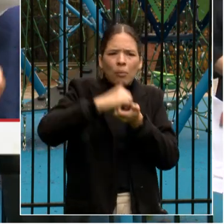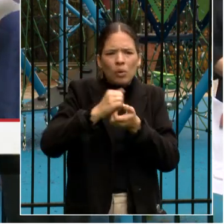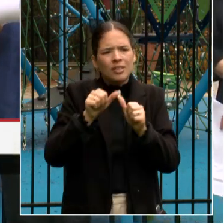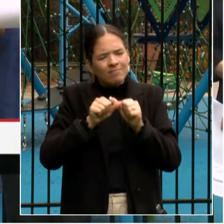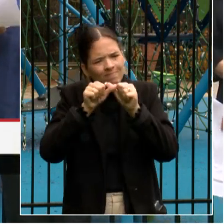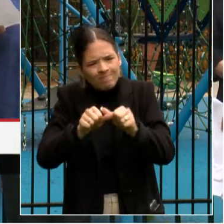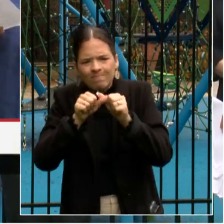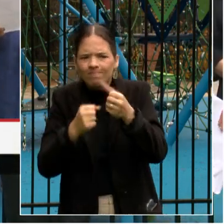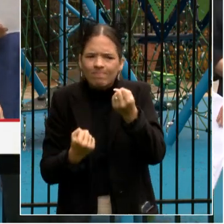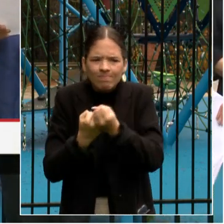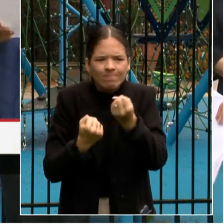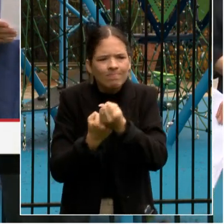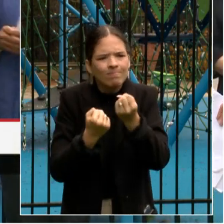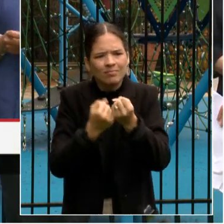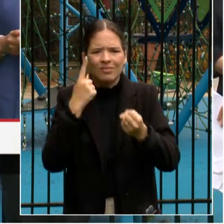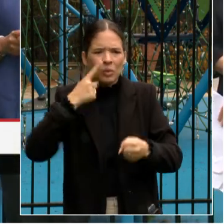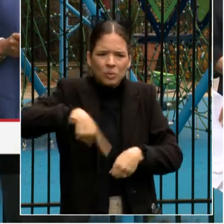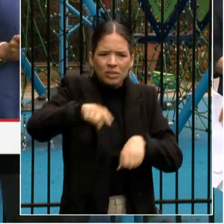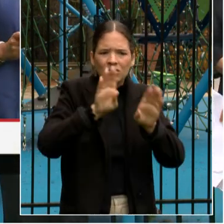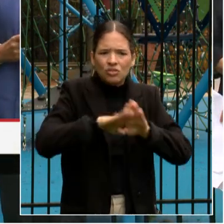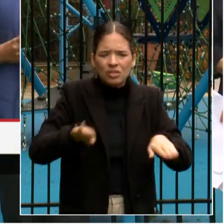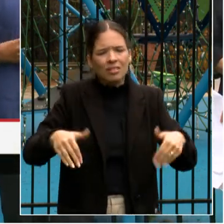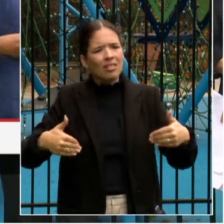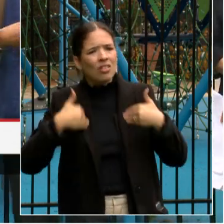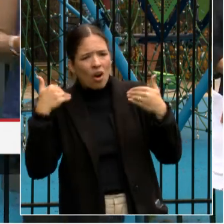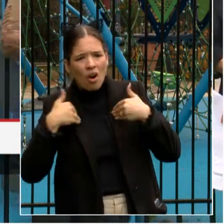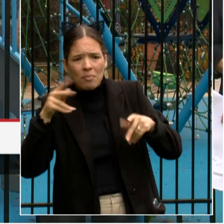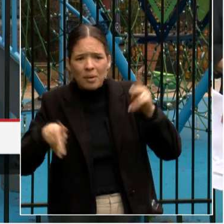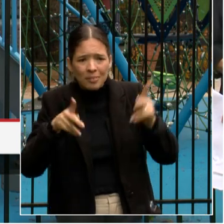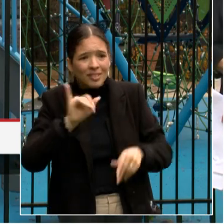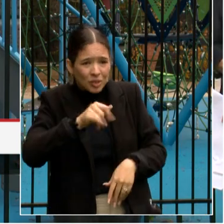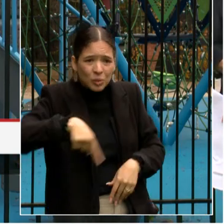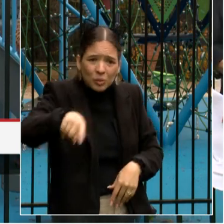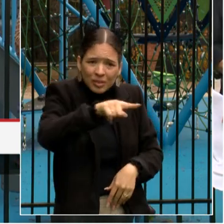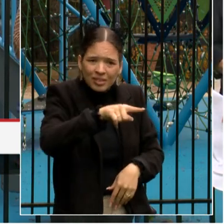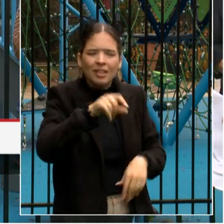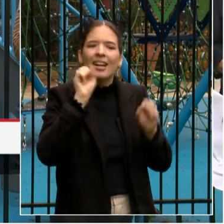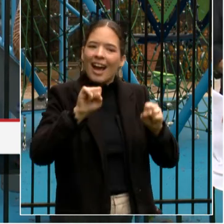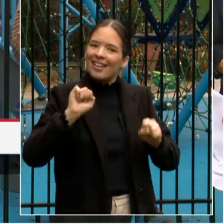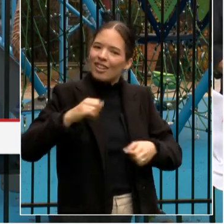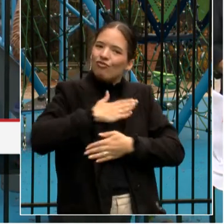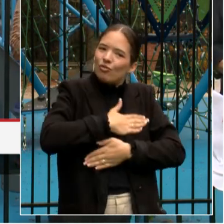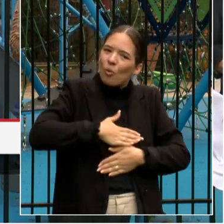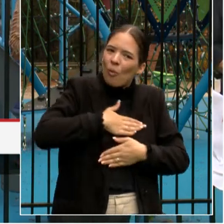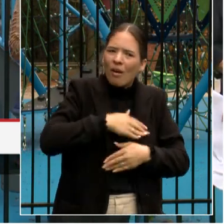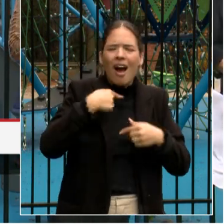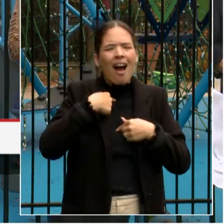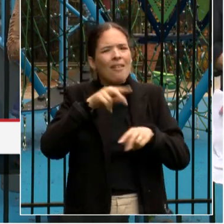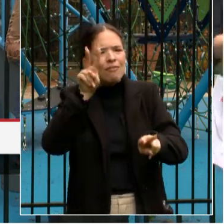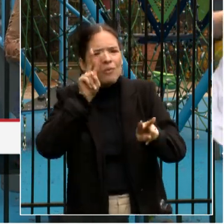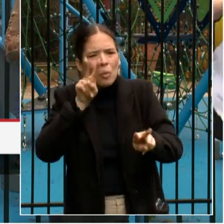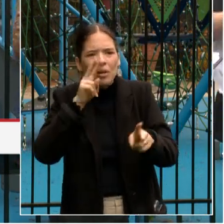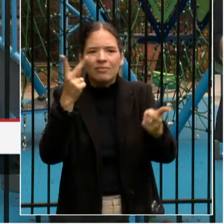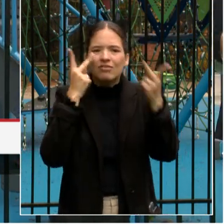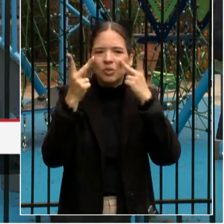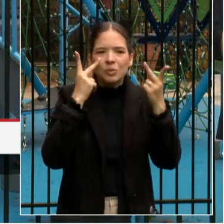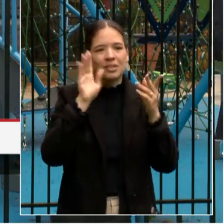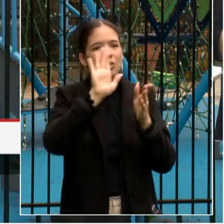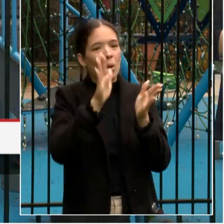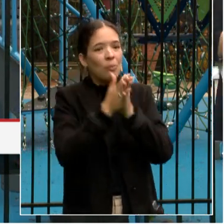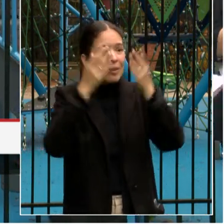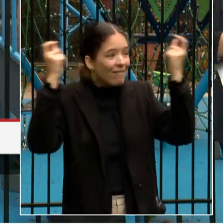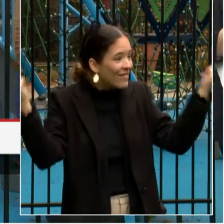and to our young people, continue to enjoy the day. And we look forward to visiting your book fair. Thank you. All right.